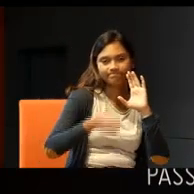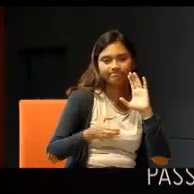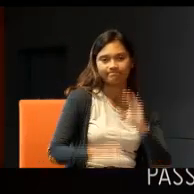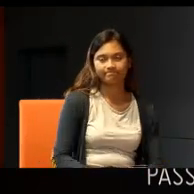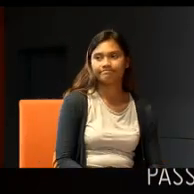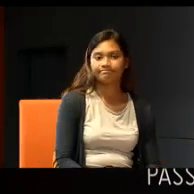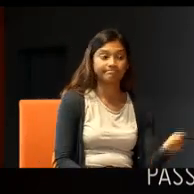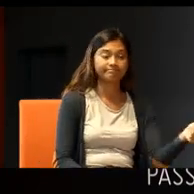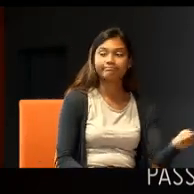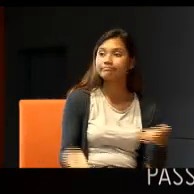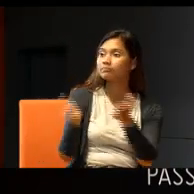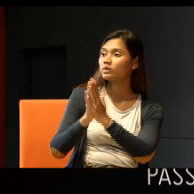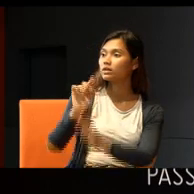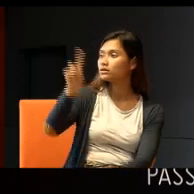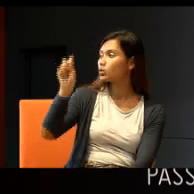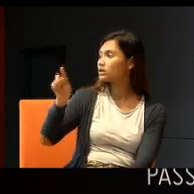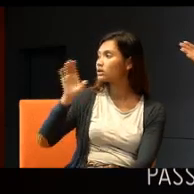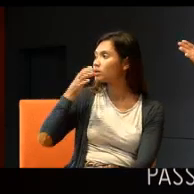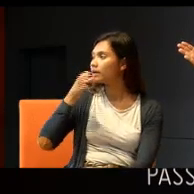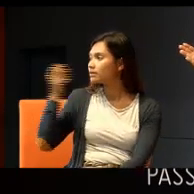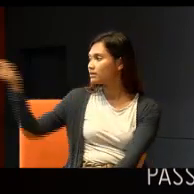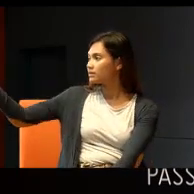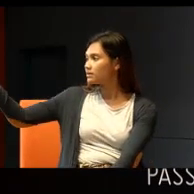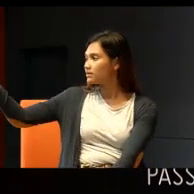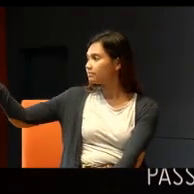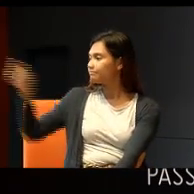or comments? Anyone? Yes.